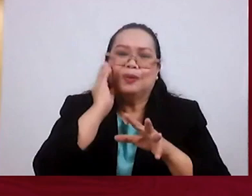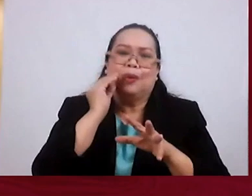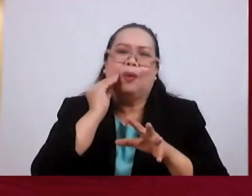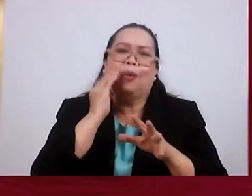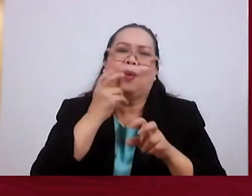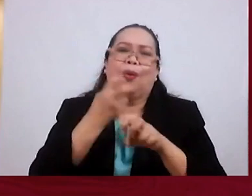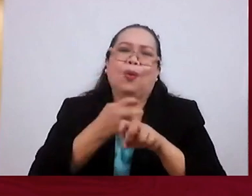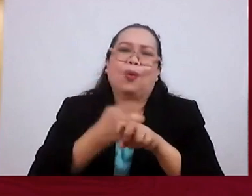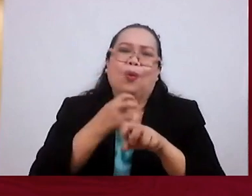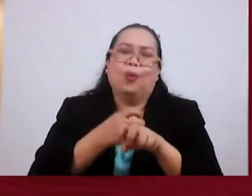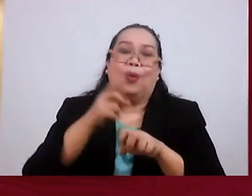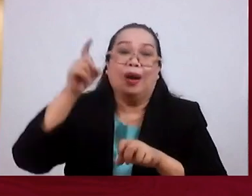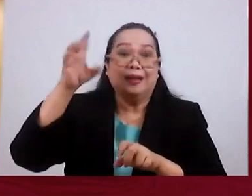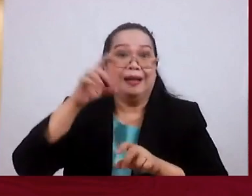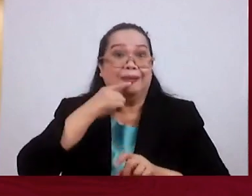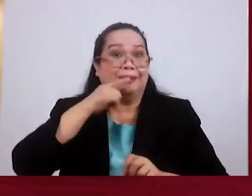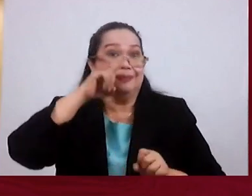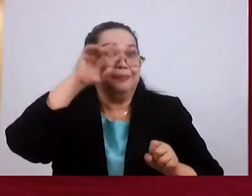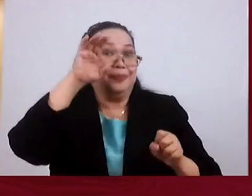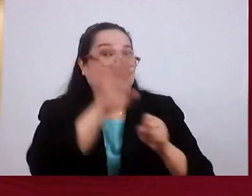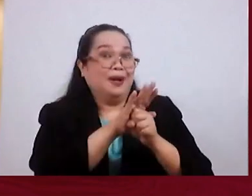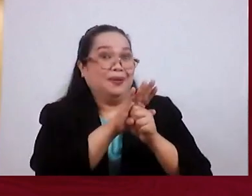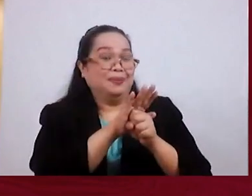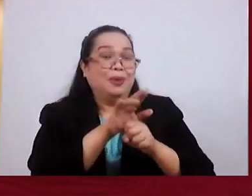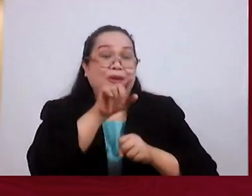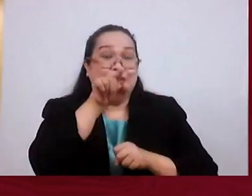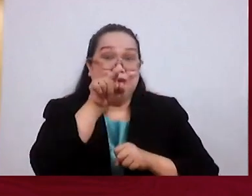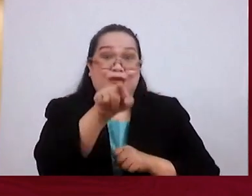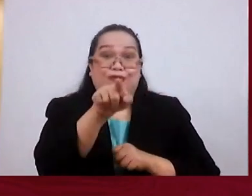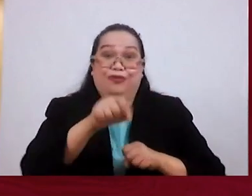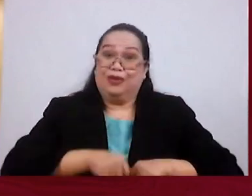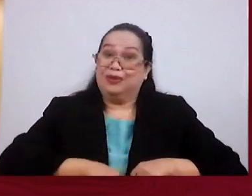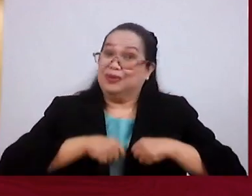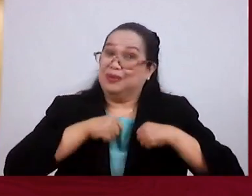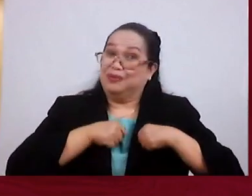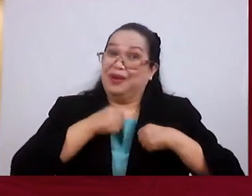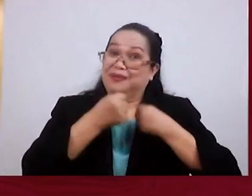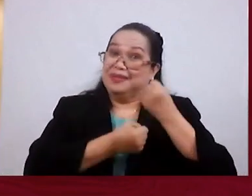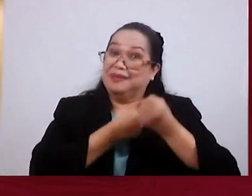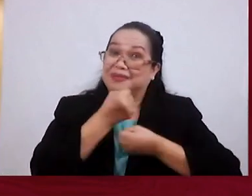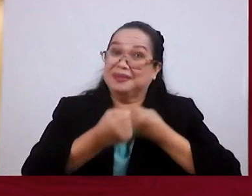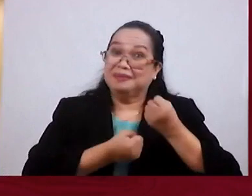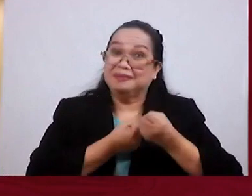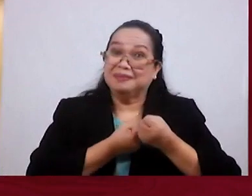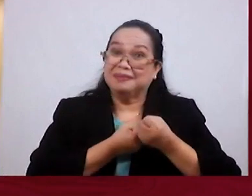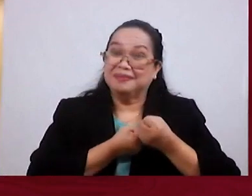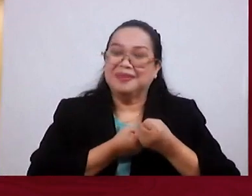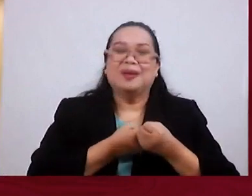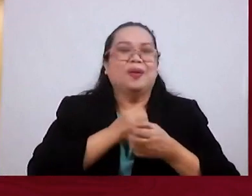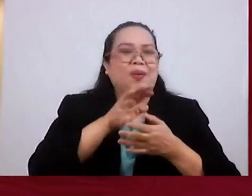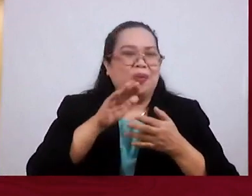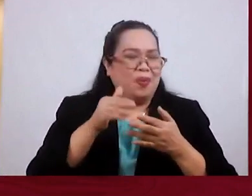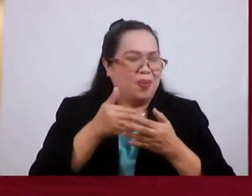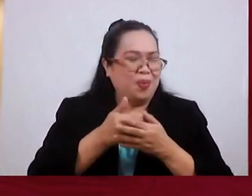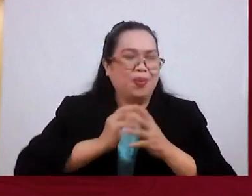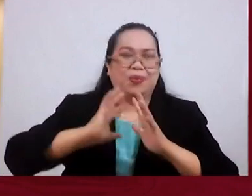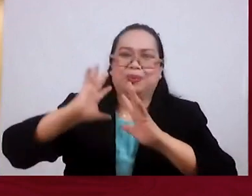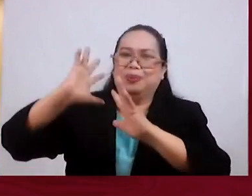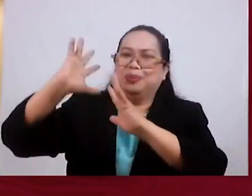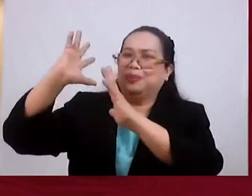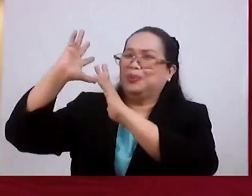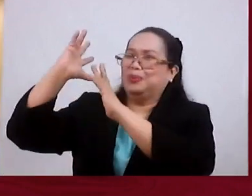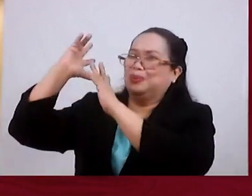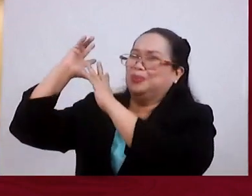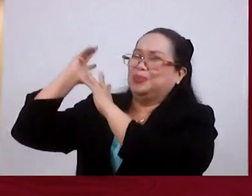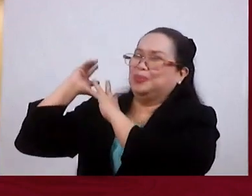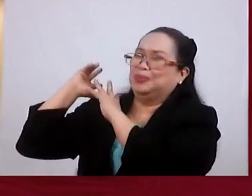Them If You Survive Suffering In Those Early Days When You